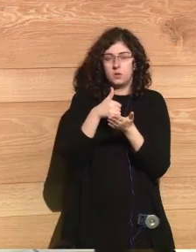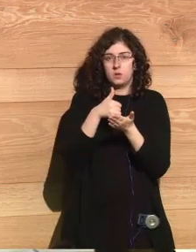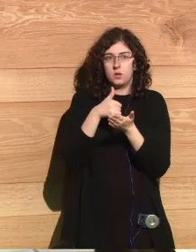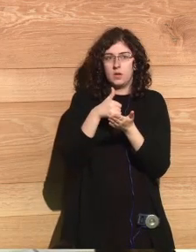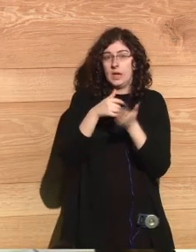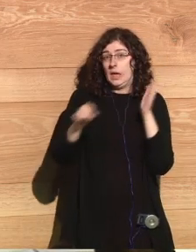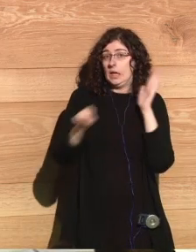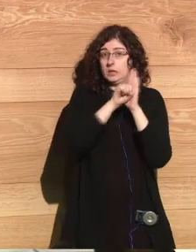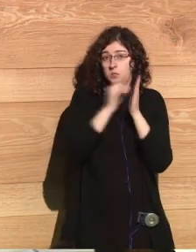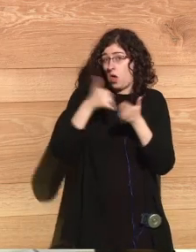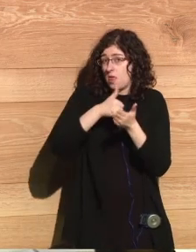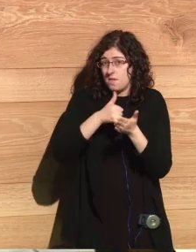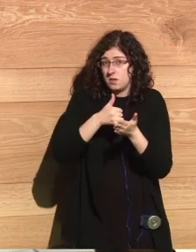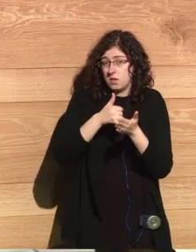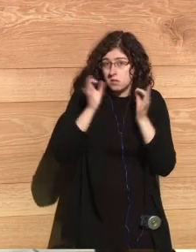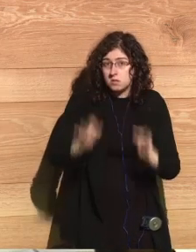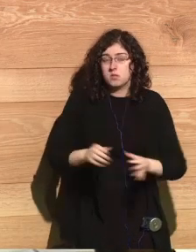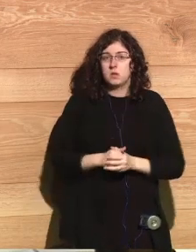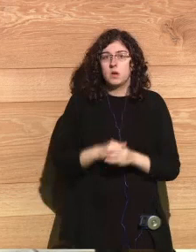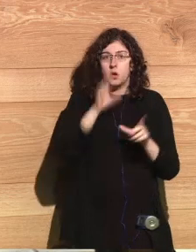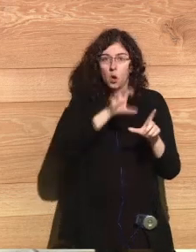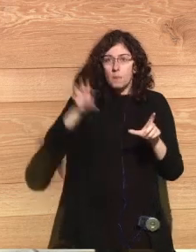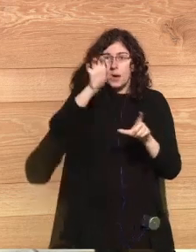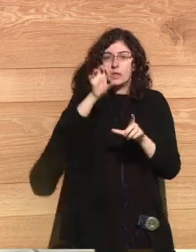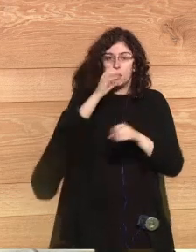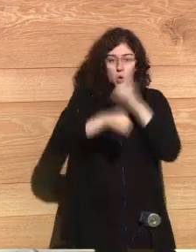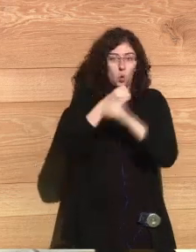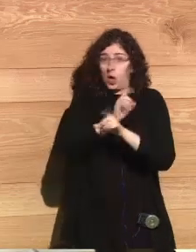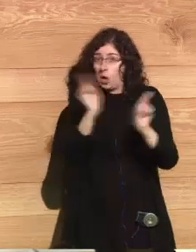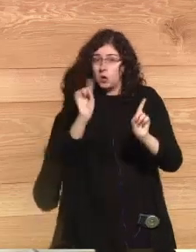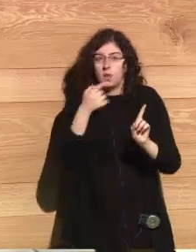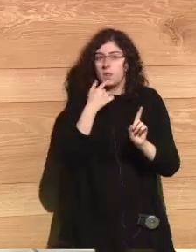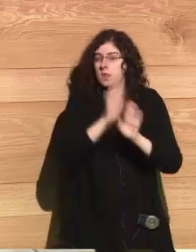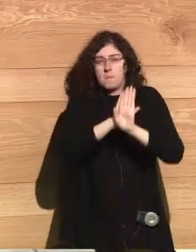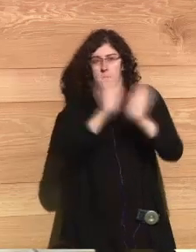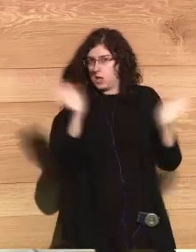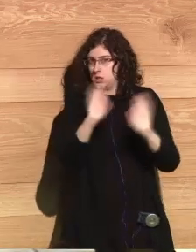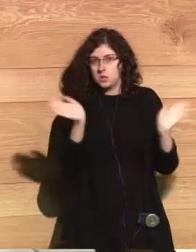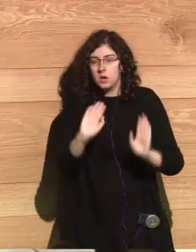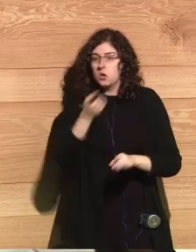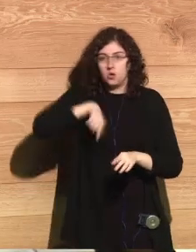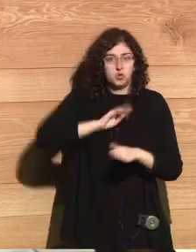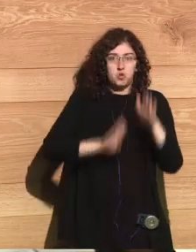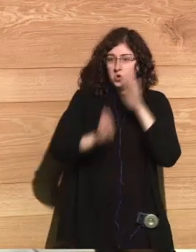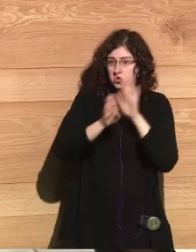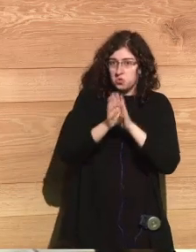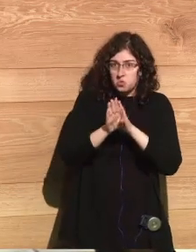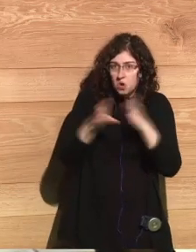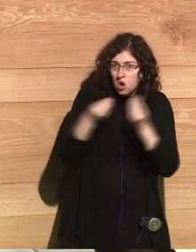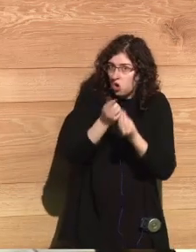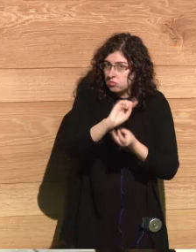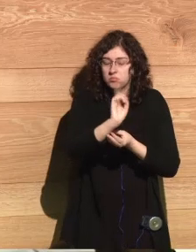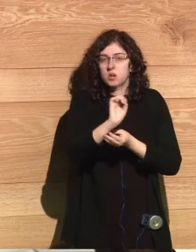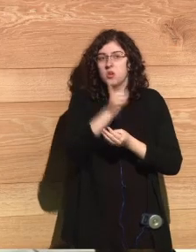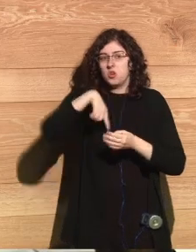this symbol. Non-nuclear countries are saying it's enough. We are not going to contribute